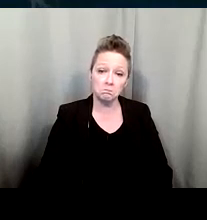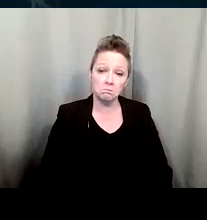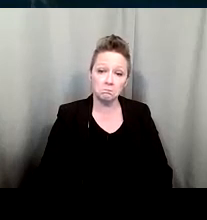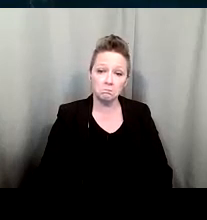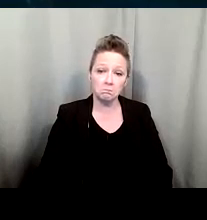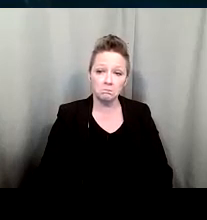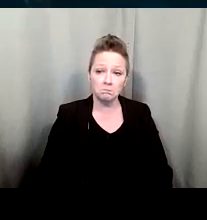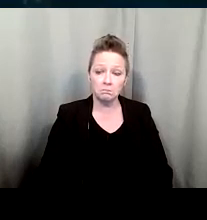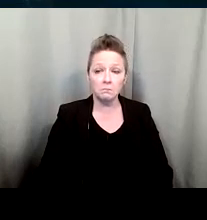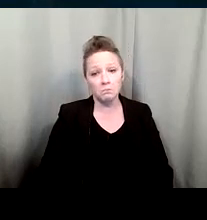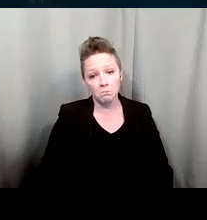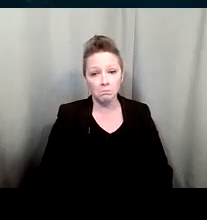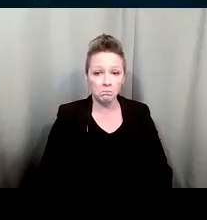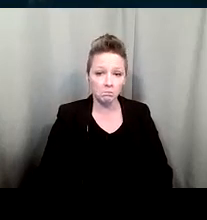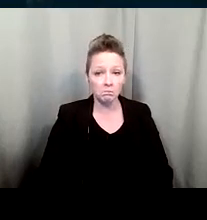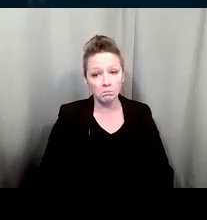oh oh oh oh oh